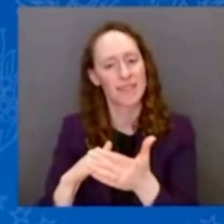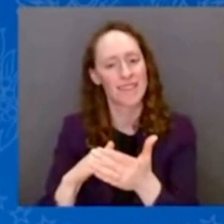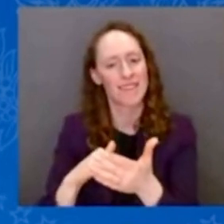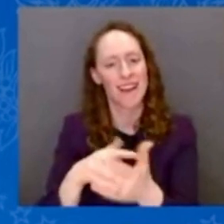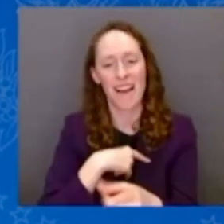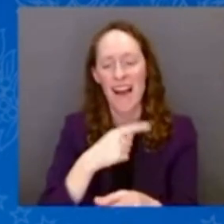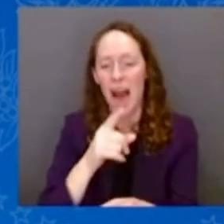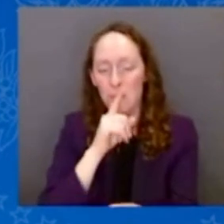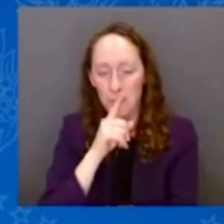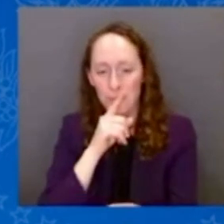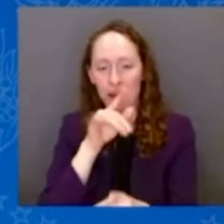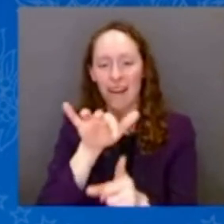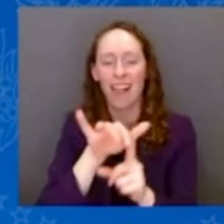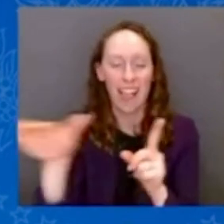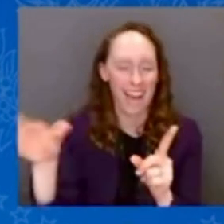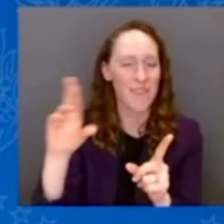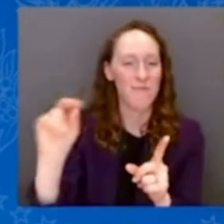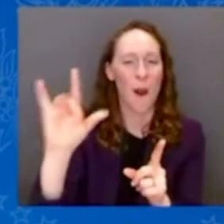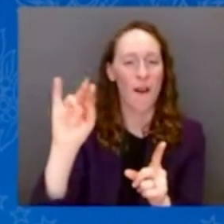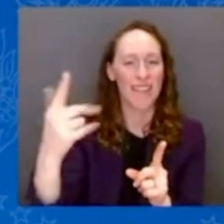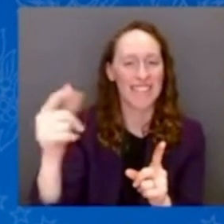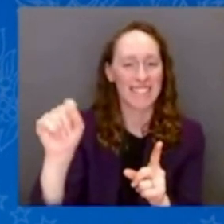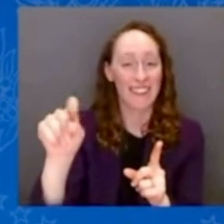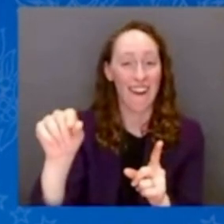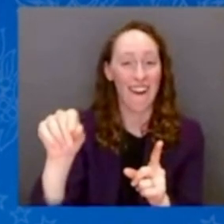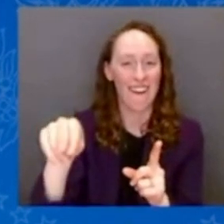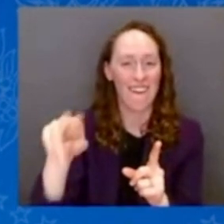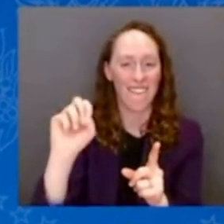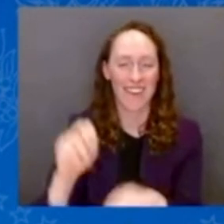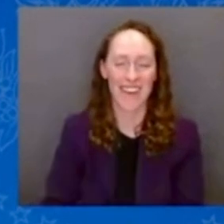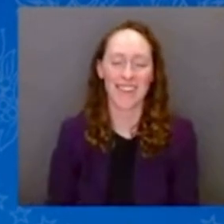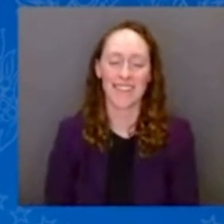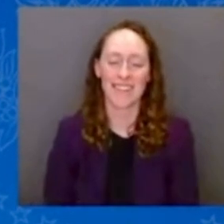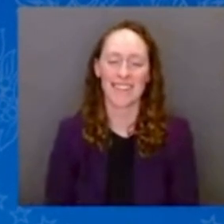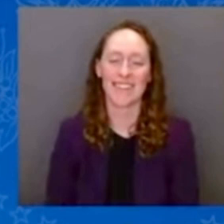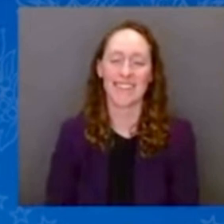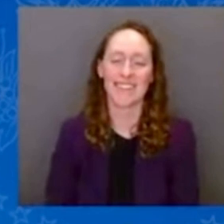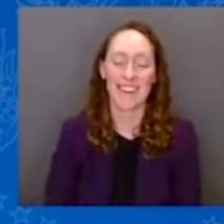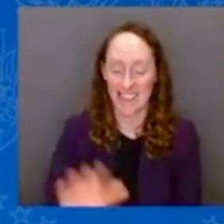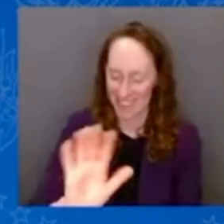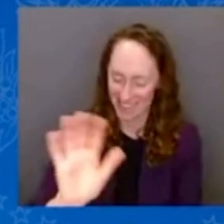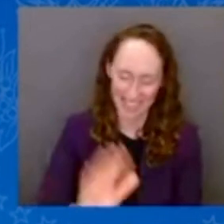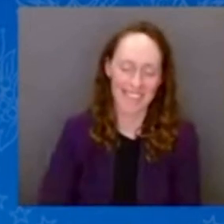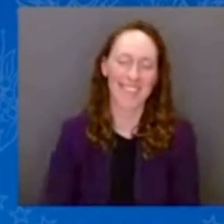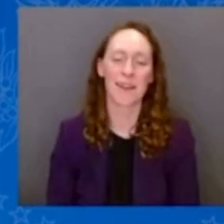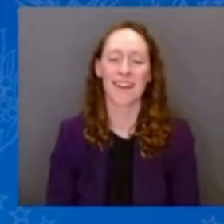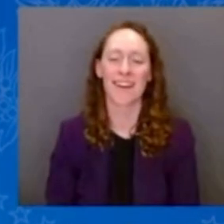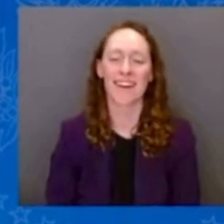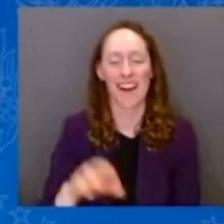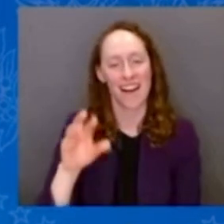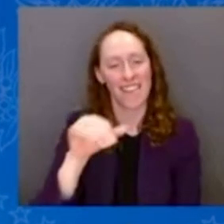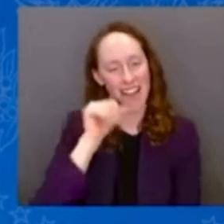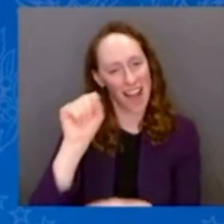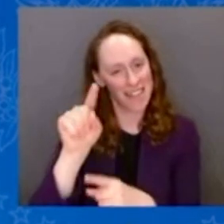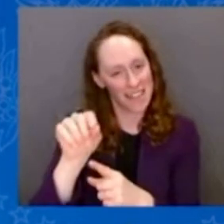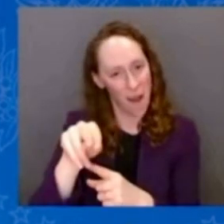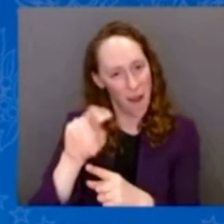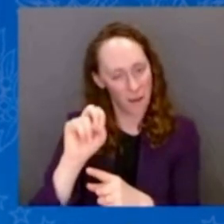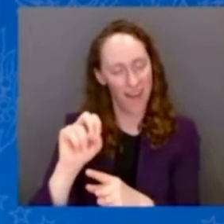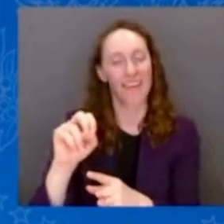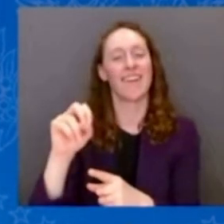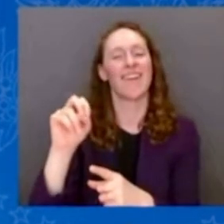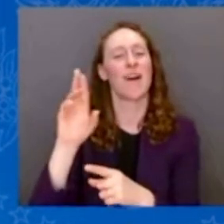mind going here. We'll be back and we'll be with you every step of the way. So God bless you all